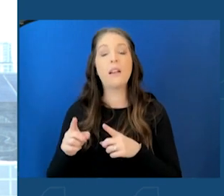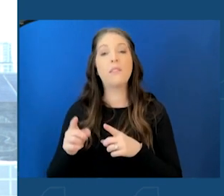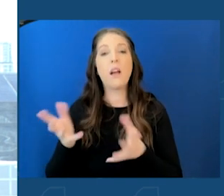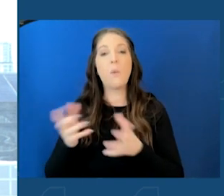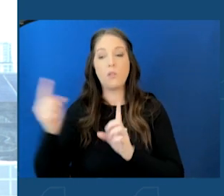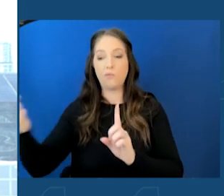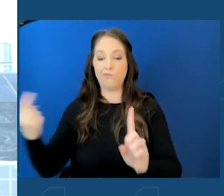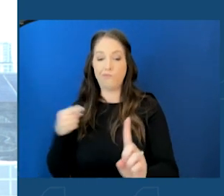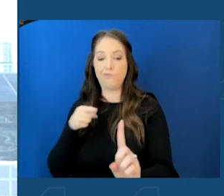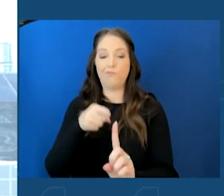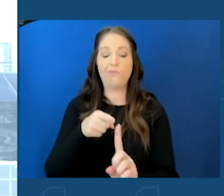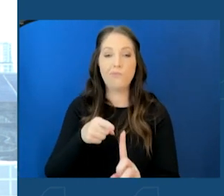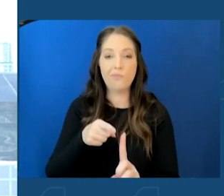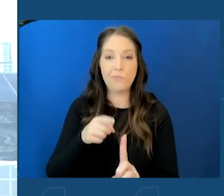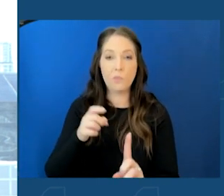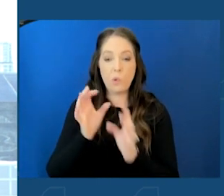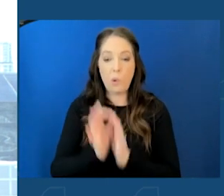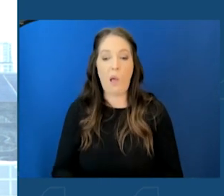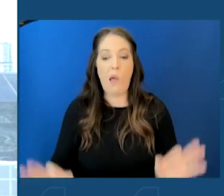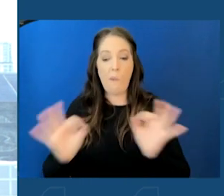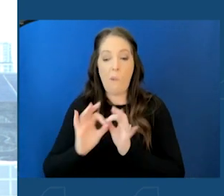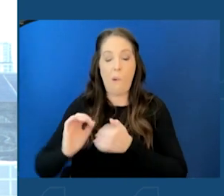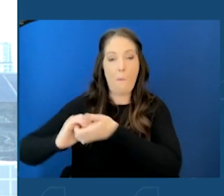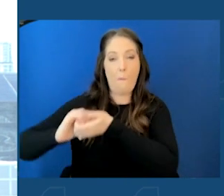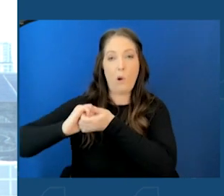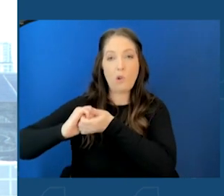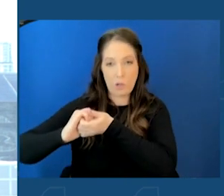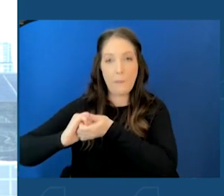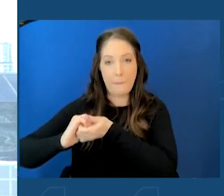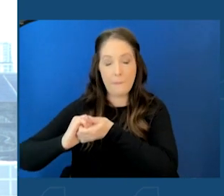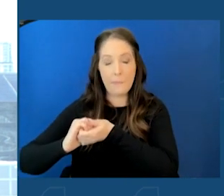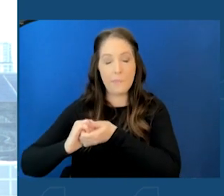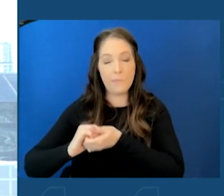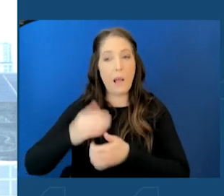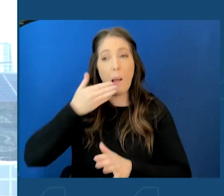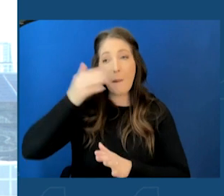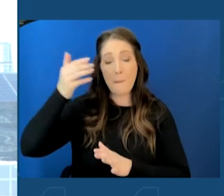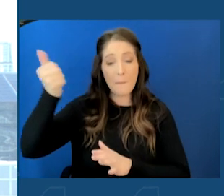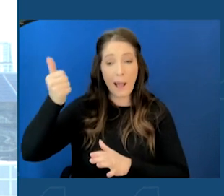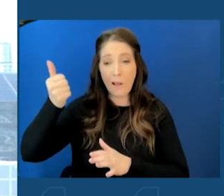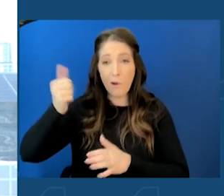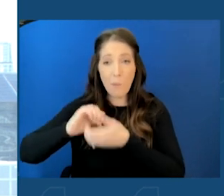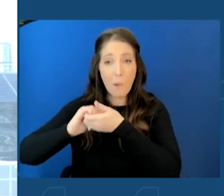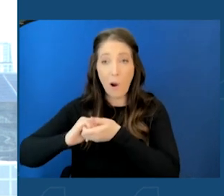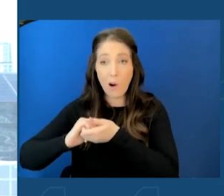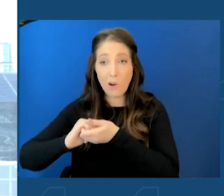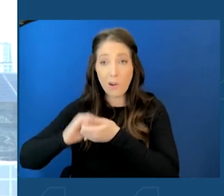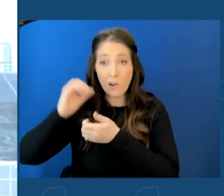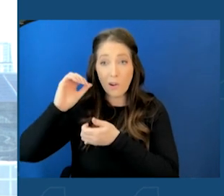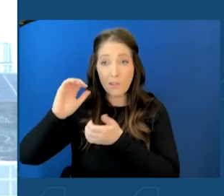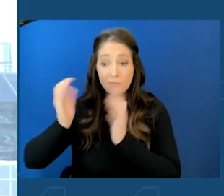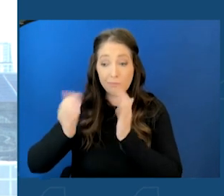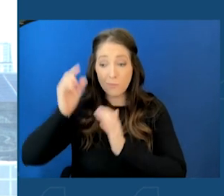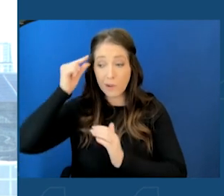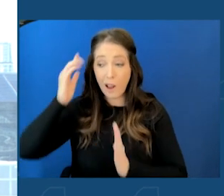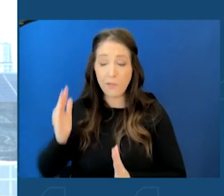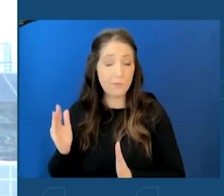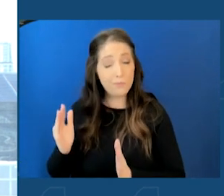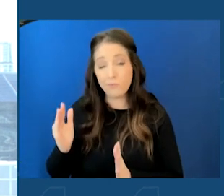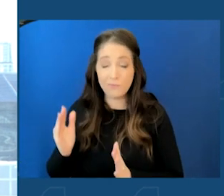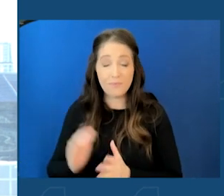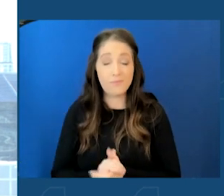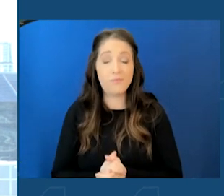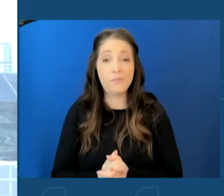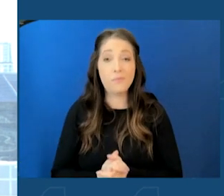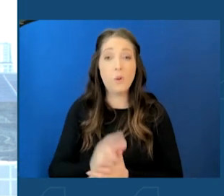important that partnership is. But we could not have a better partner than Governor Hochul. So we're not unique, but New Jersey just